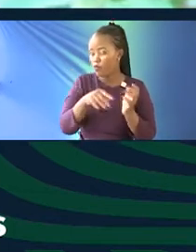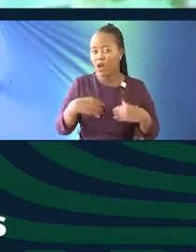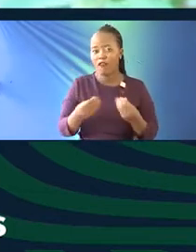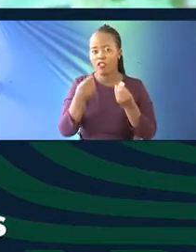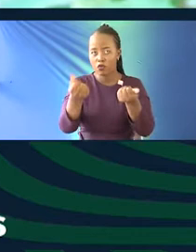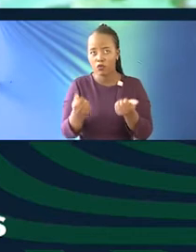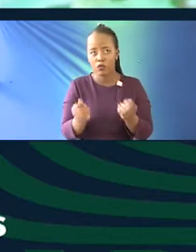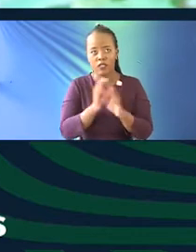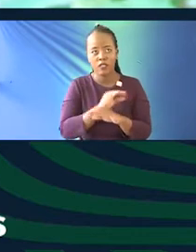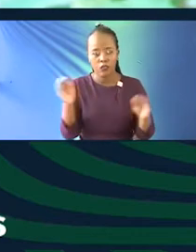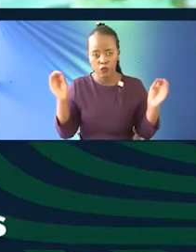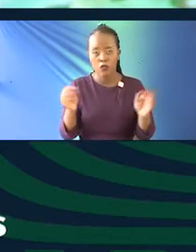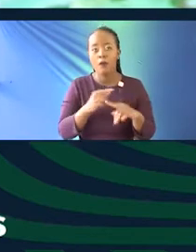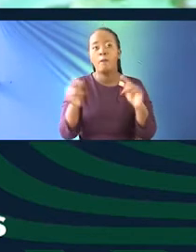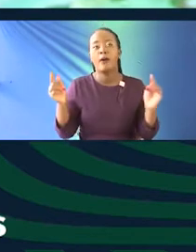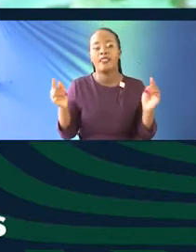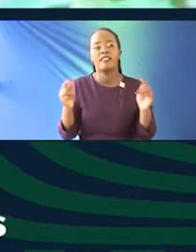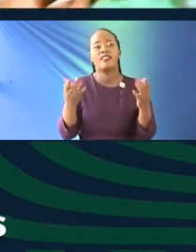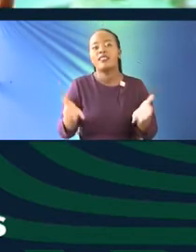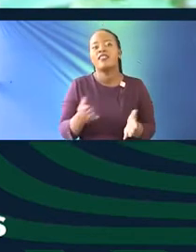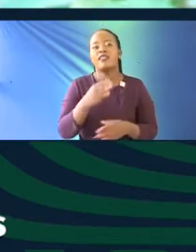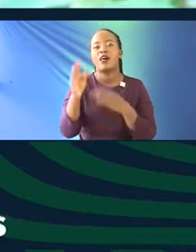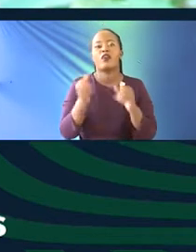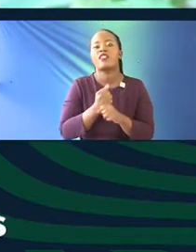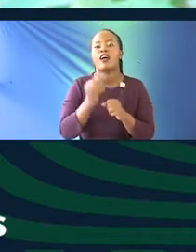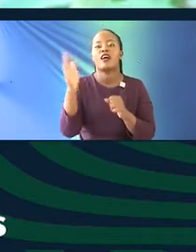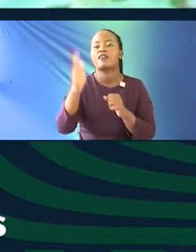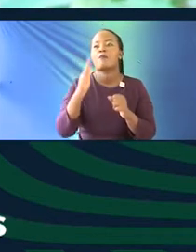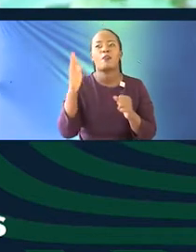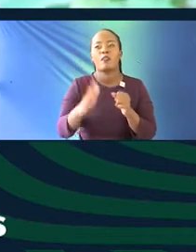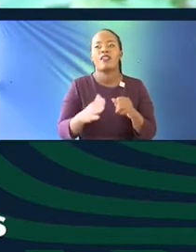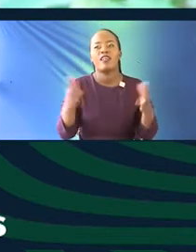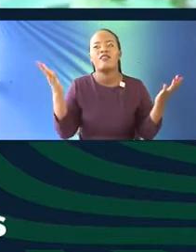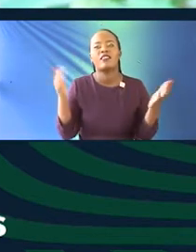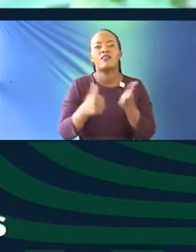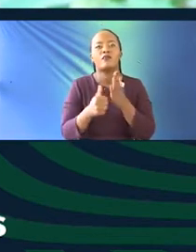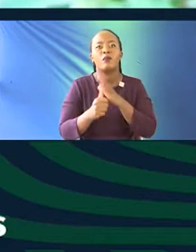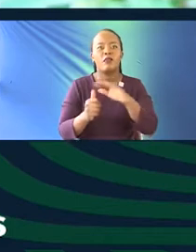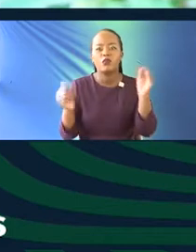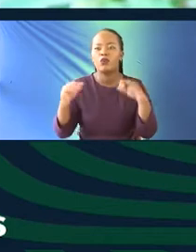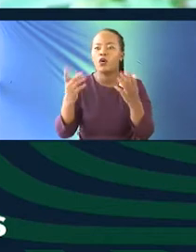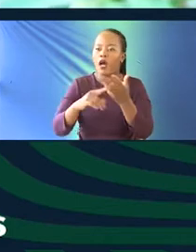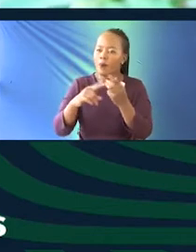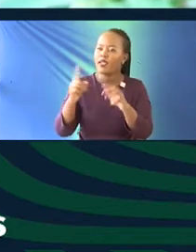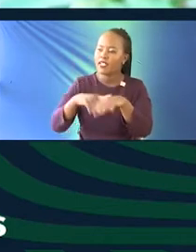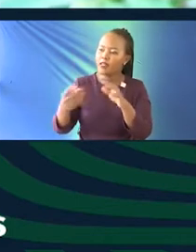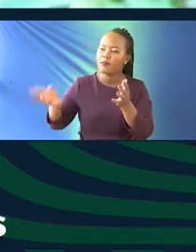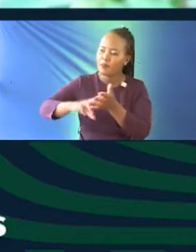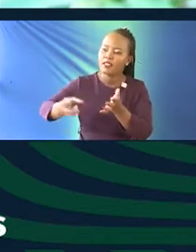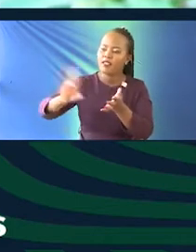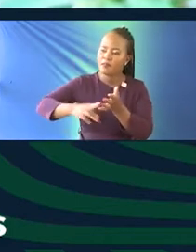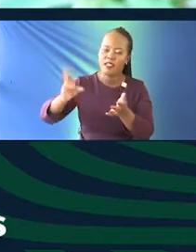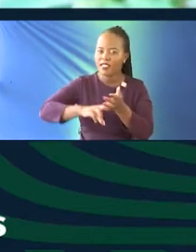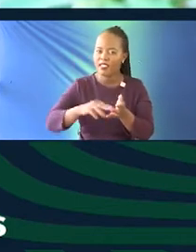the ear never gets hurt. It doesn't matter how many times you repeat what you're saying, the ear actually never gets hurt. So